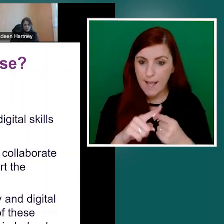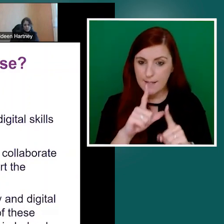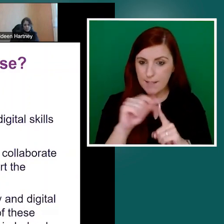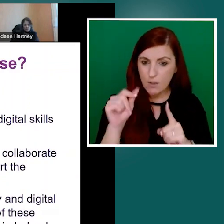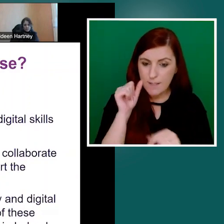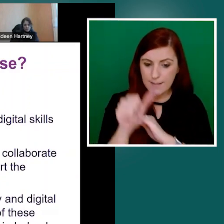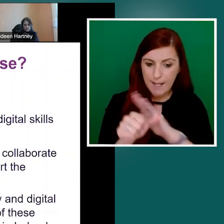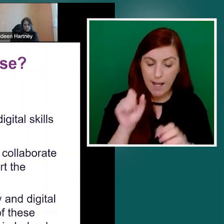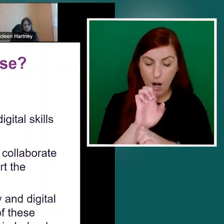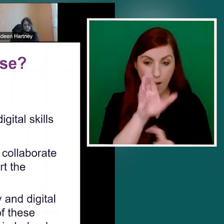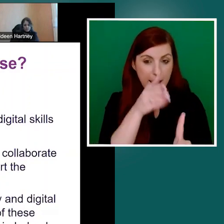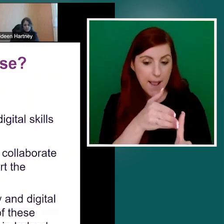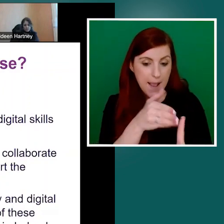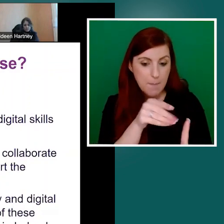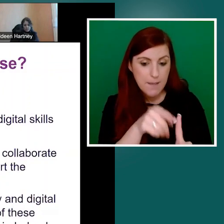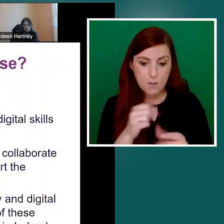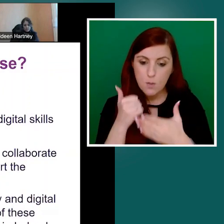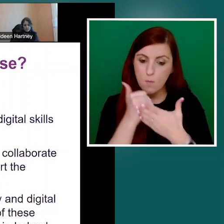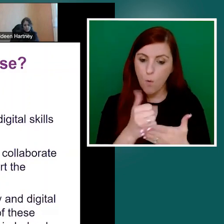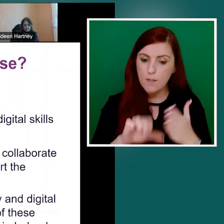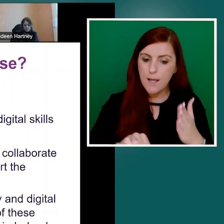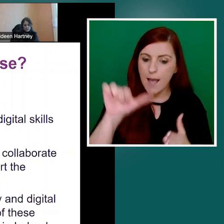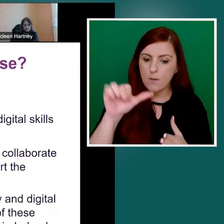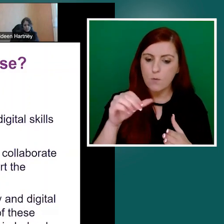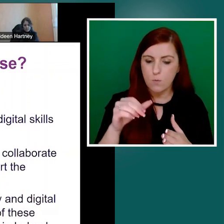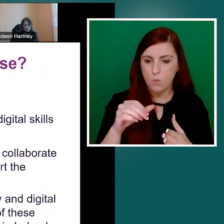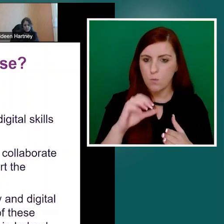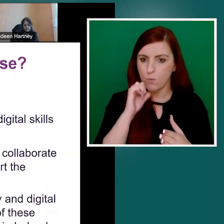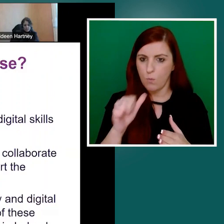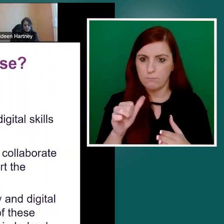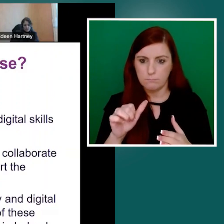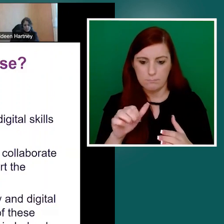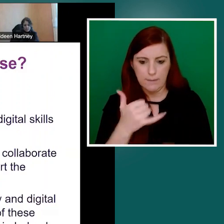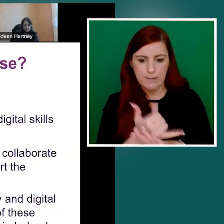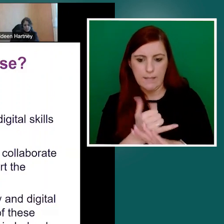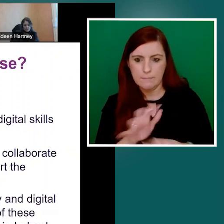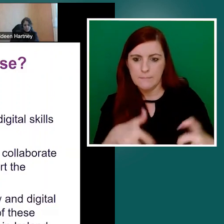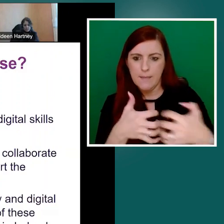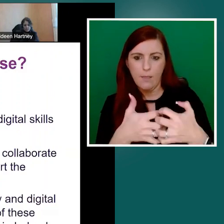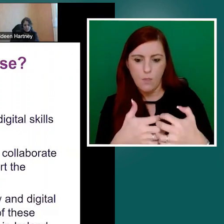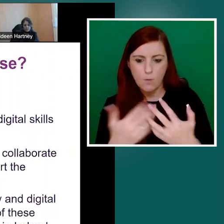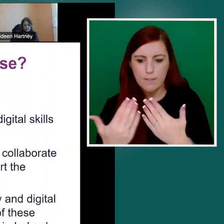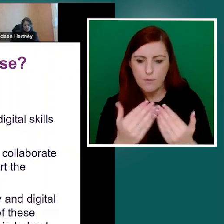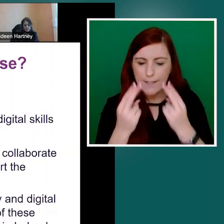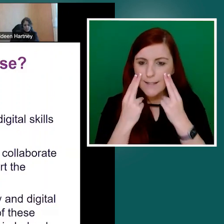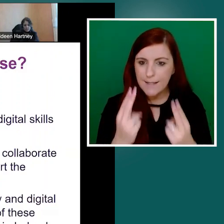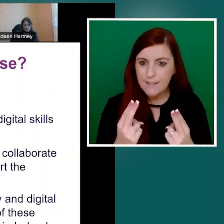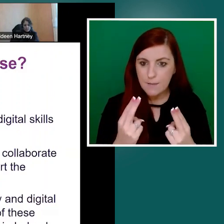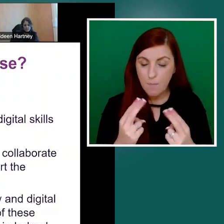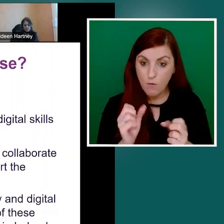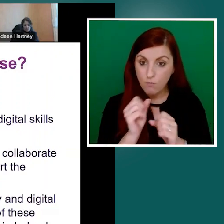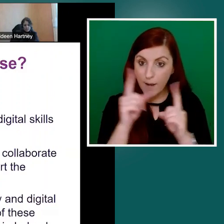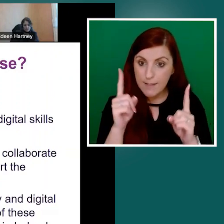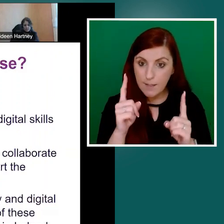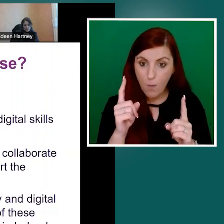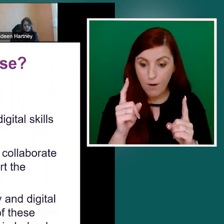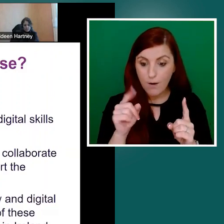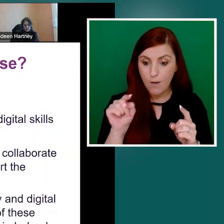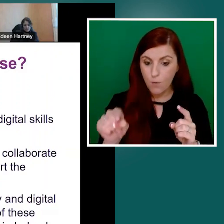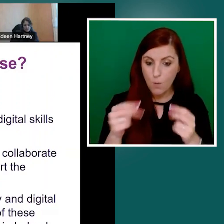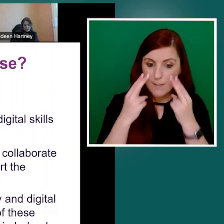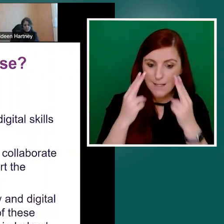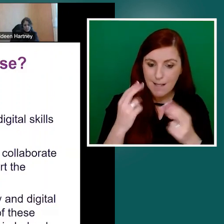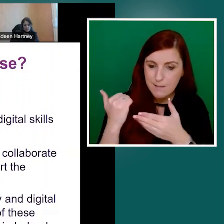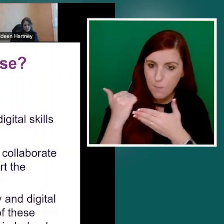is to support adults with unmet literacy, numeracy and digital needs who are furthest behind by raising awareness of those needs and supporting the delivery